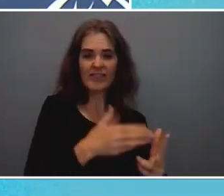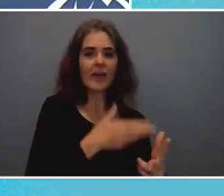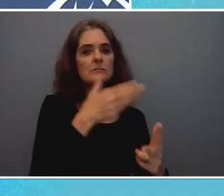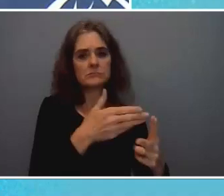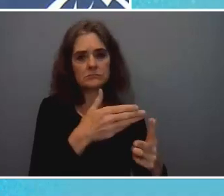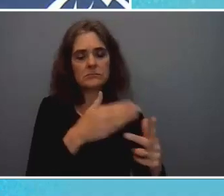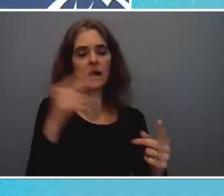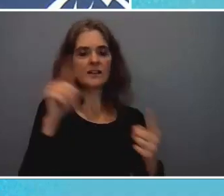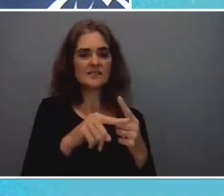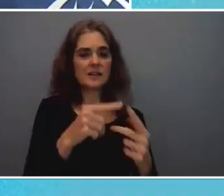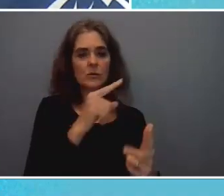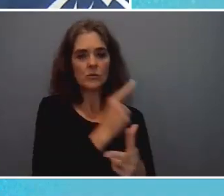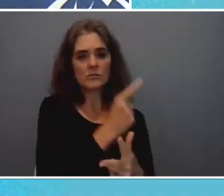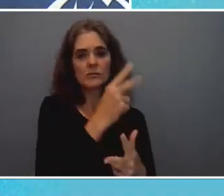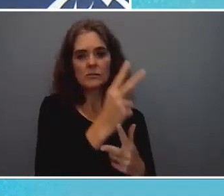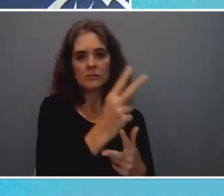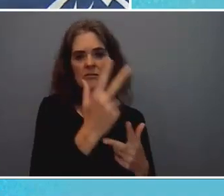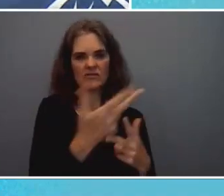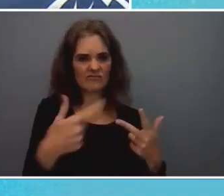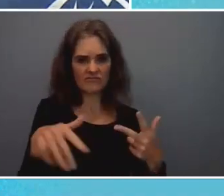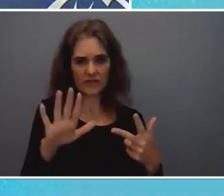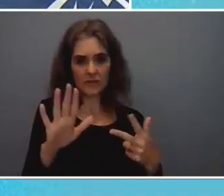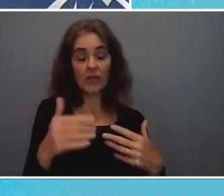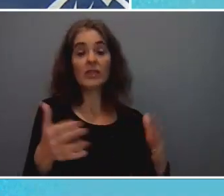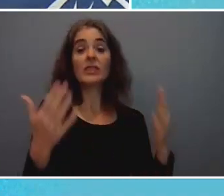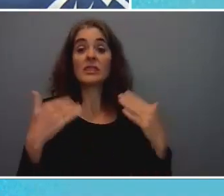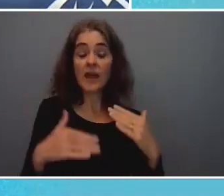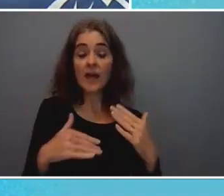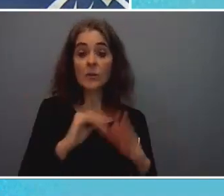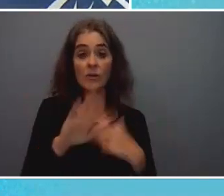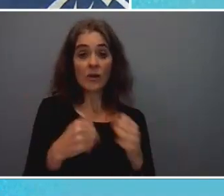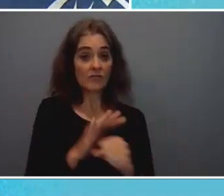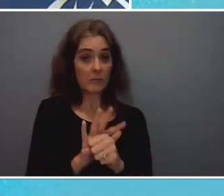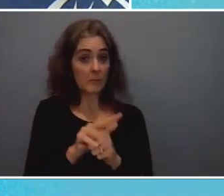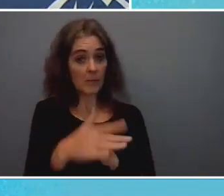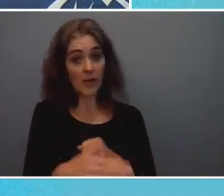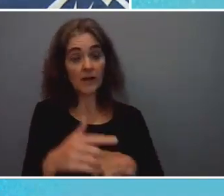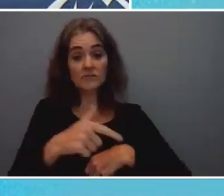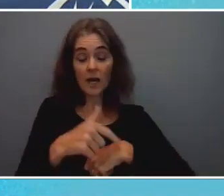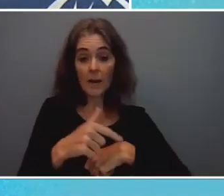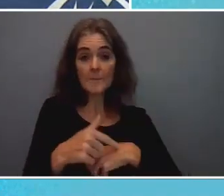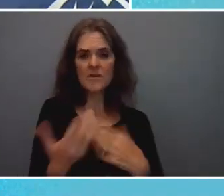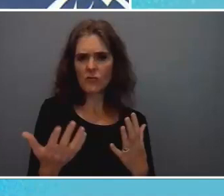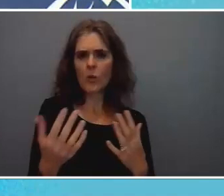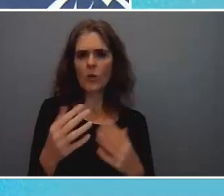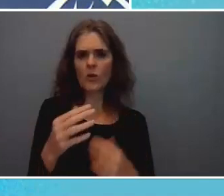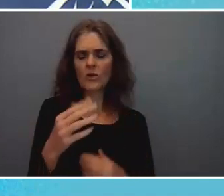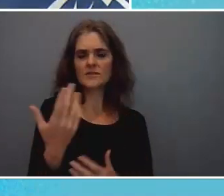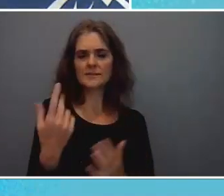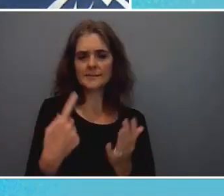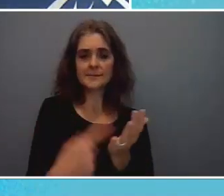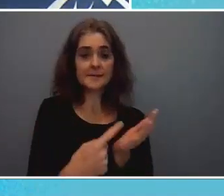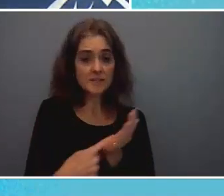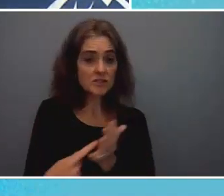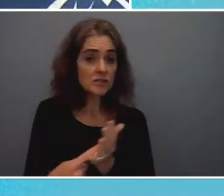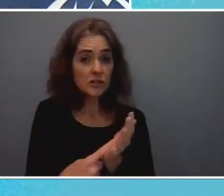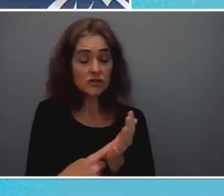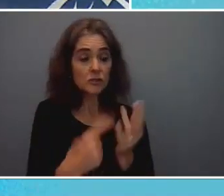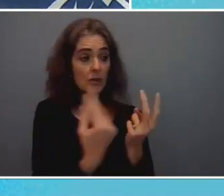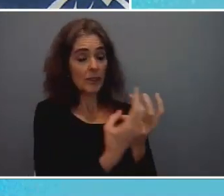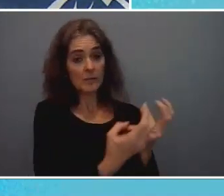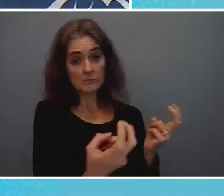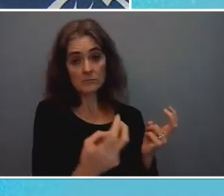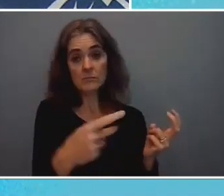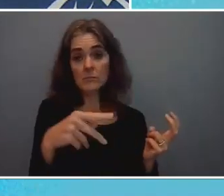following that we will have plenty of time for moderated discussion amongst the panel on